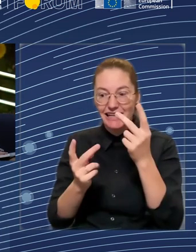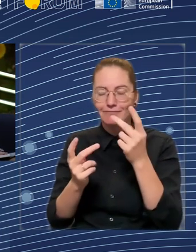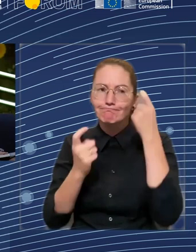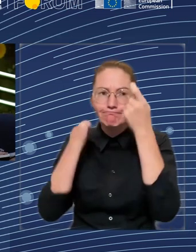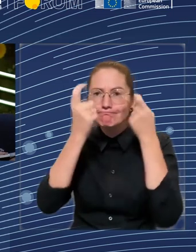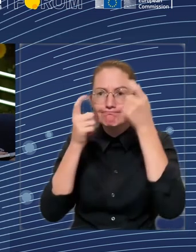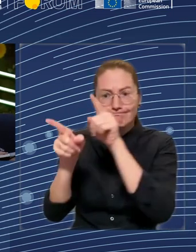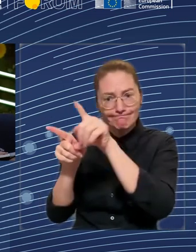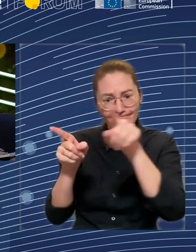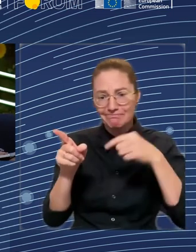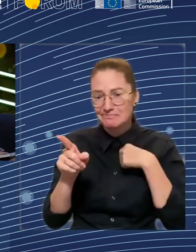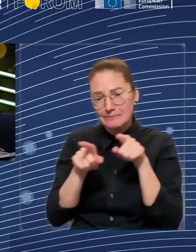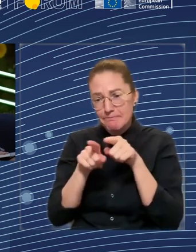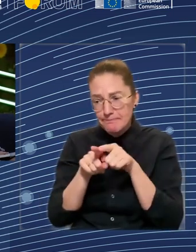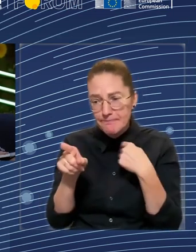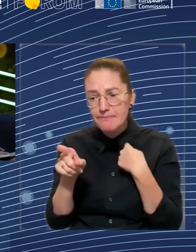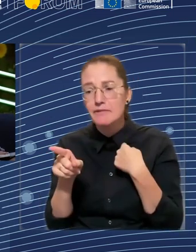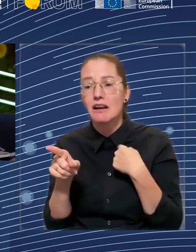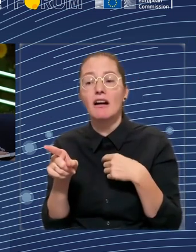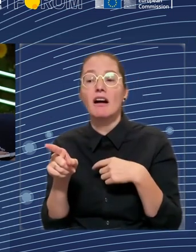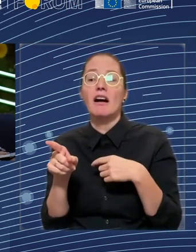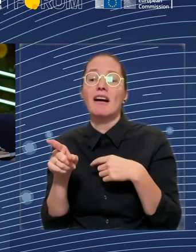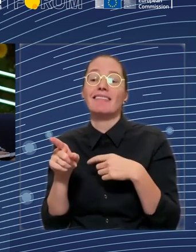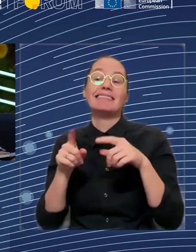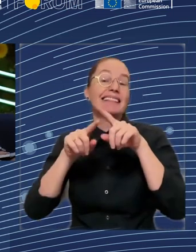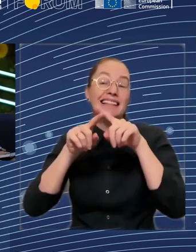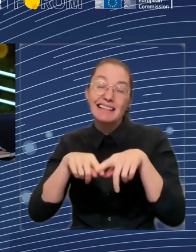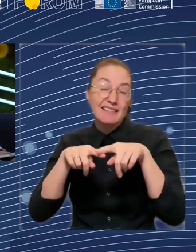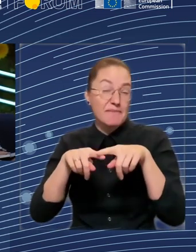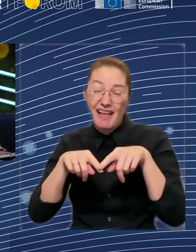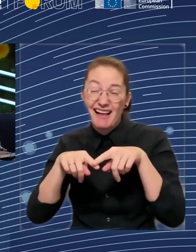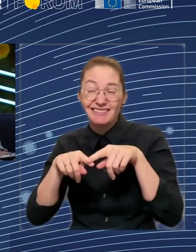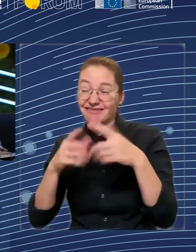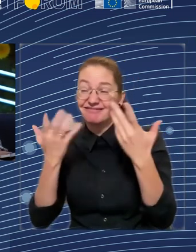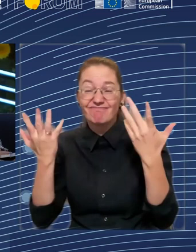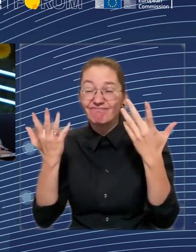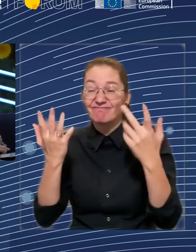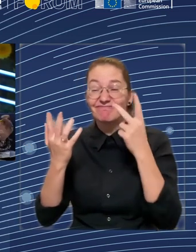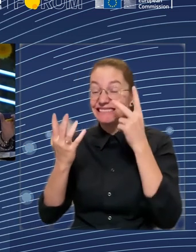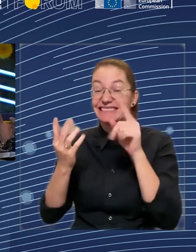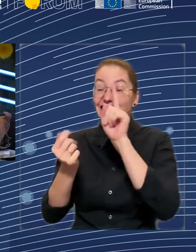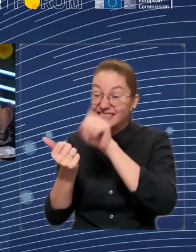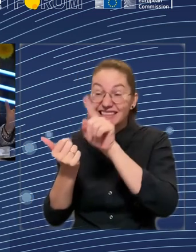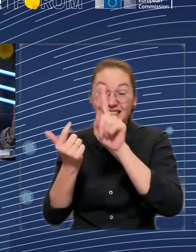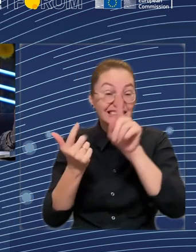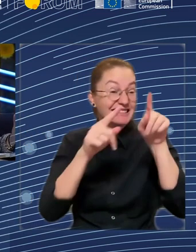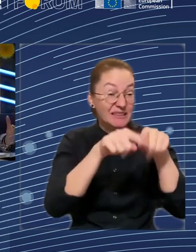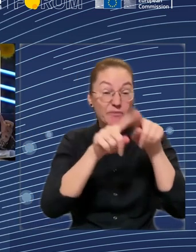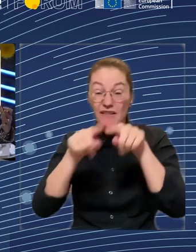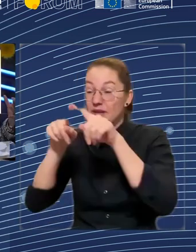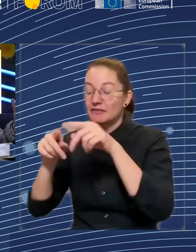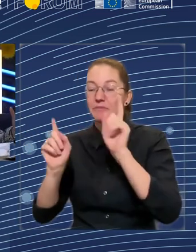many countries, those that really need help have this help provided. And the universal basic income